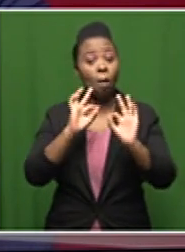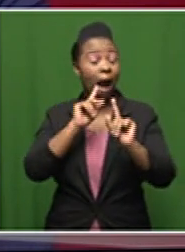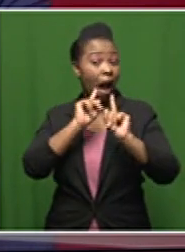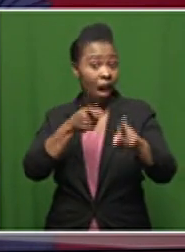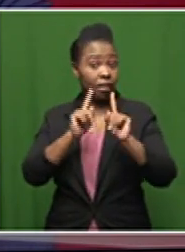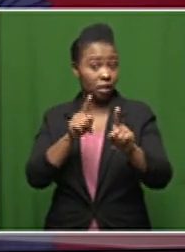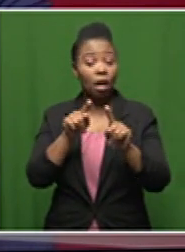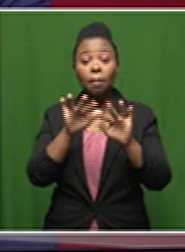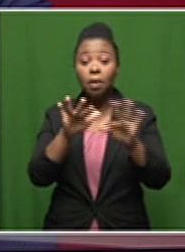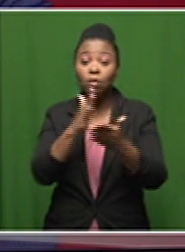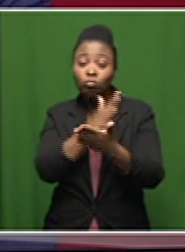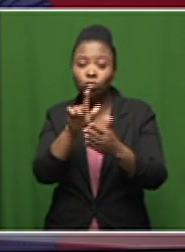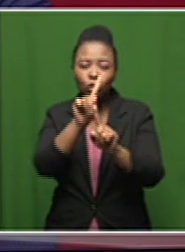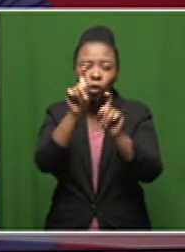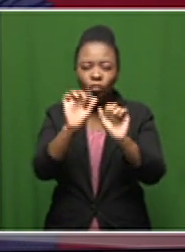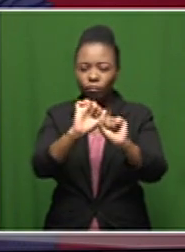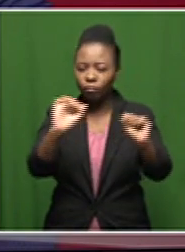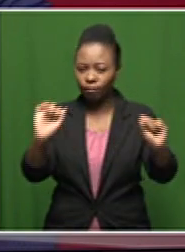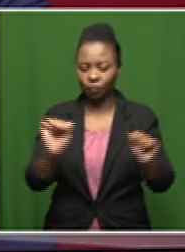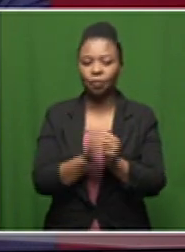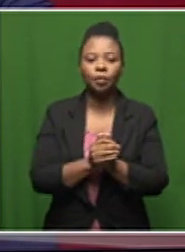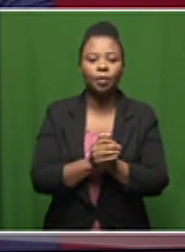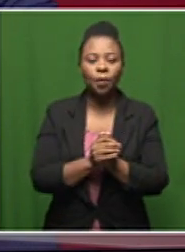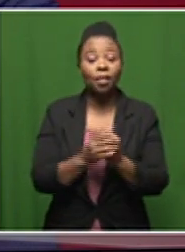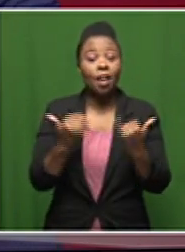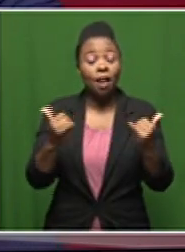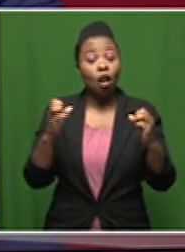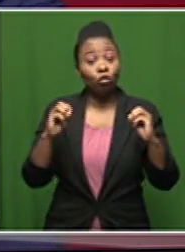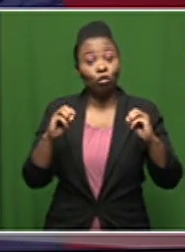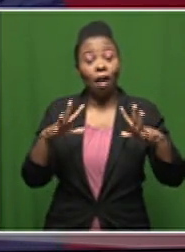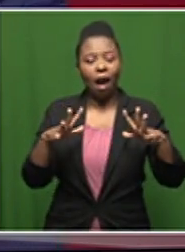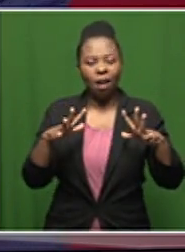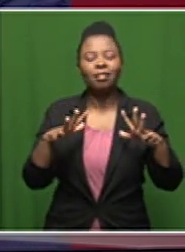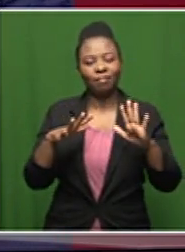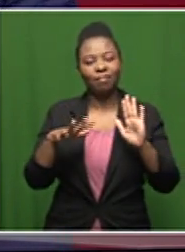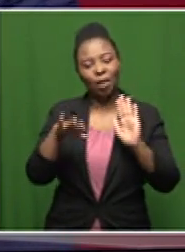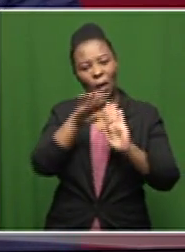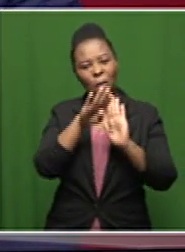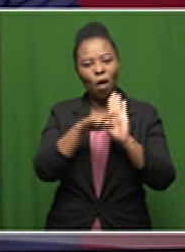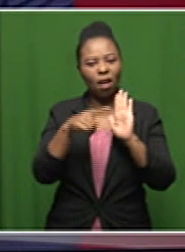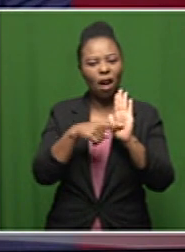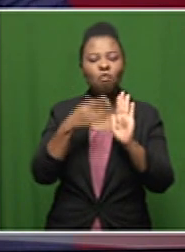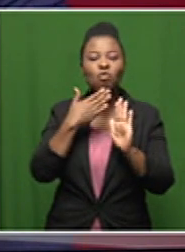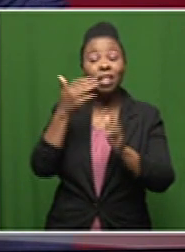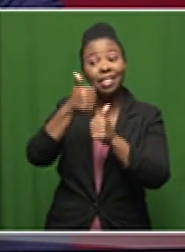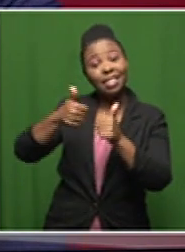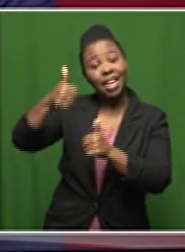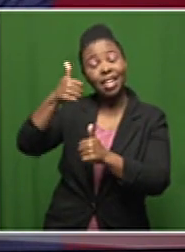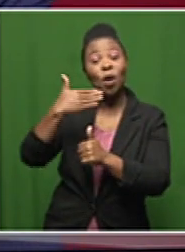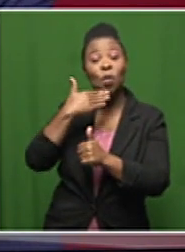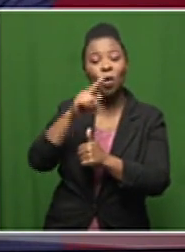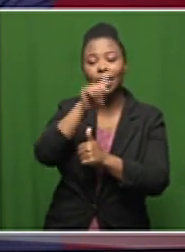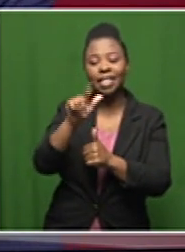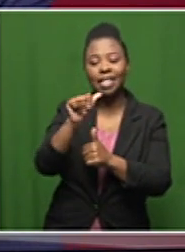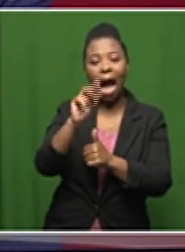questions right let's start though with our usual slot and that's uh hearing from our senior producer zama butelezi